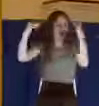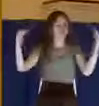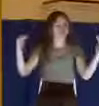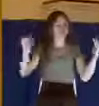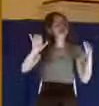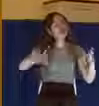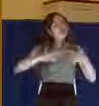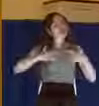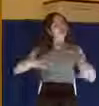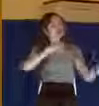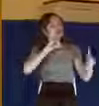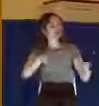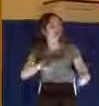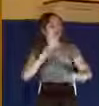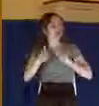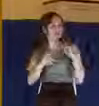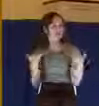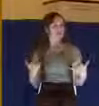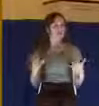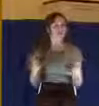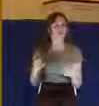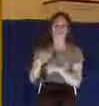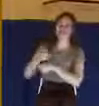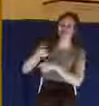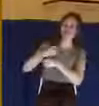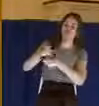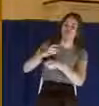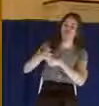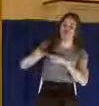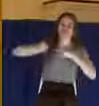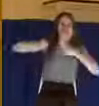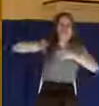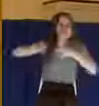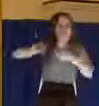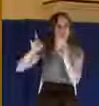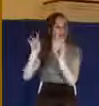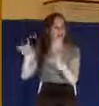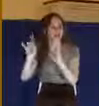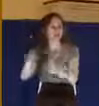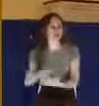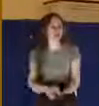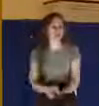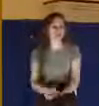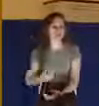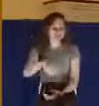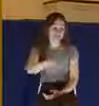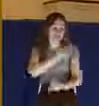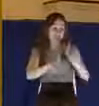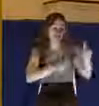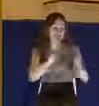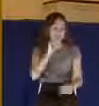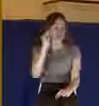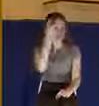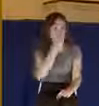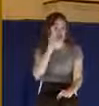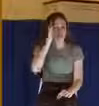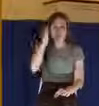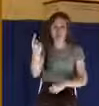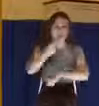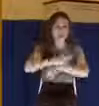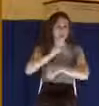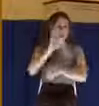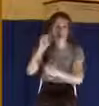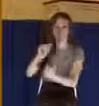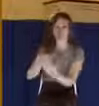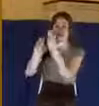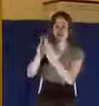the mockery, the cynicism. But what these people don't realize is that one day they're going to stand before him. Because one